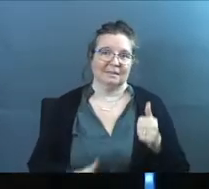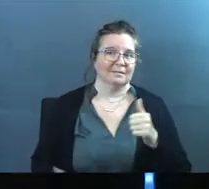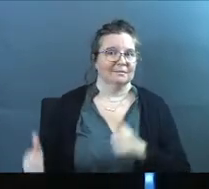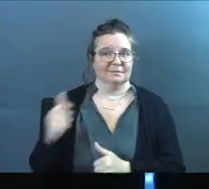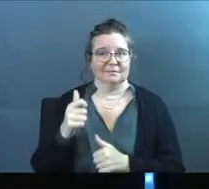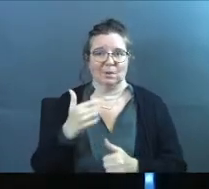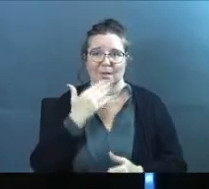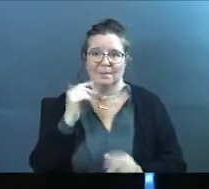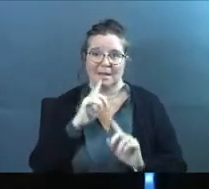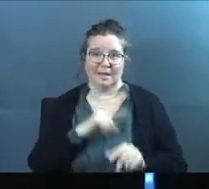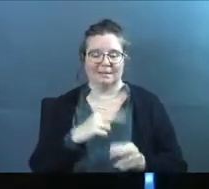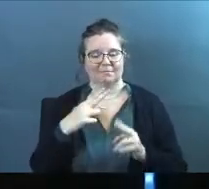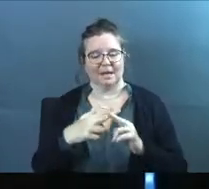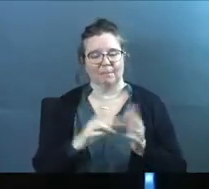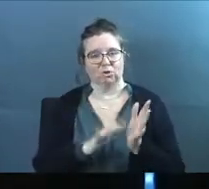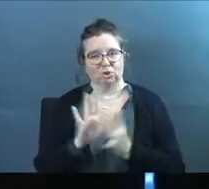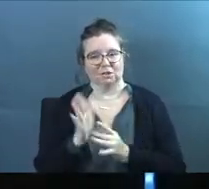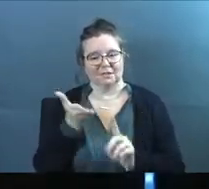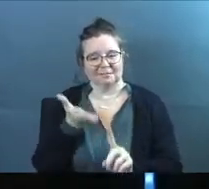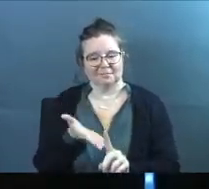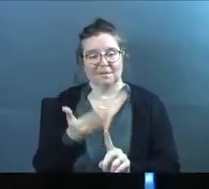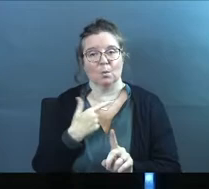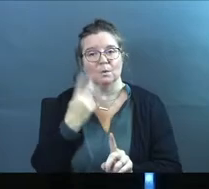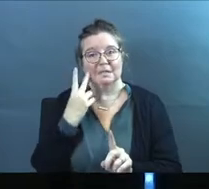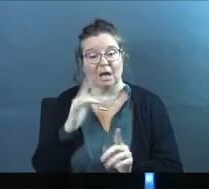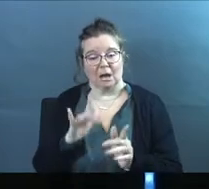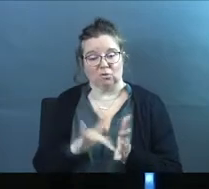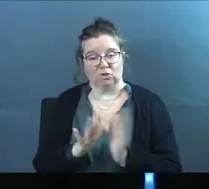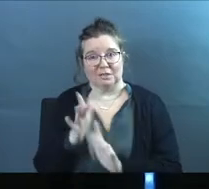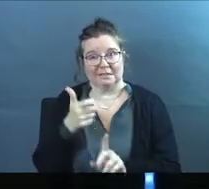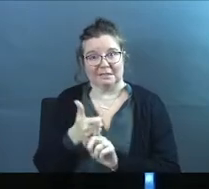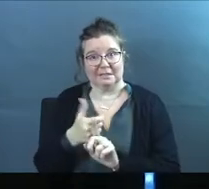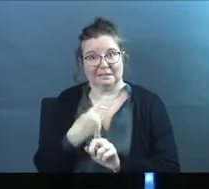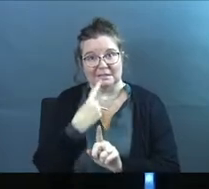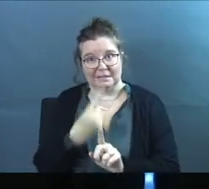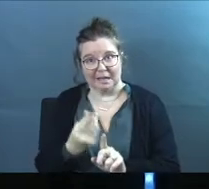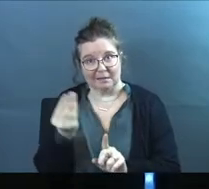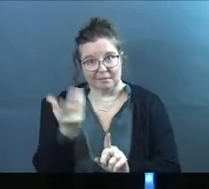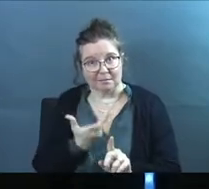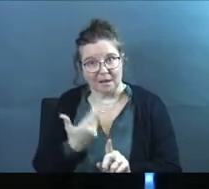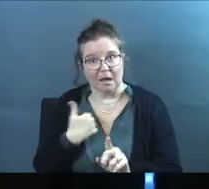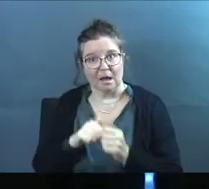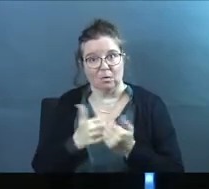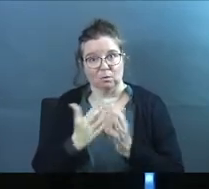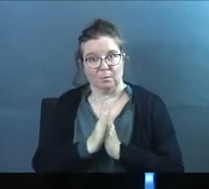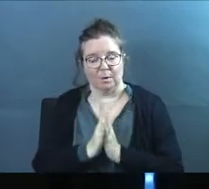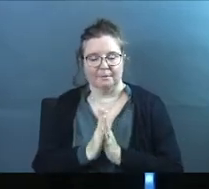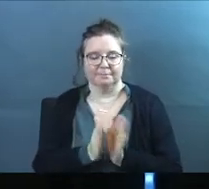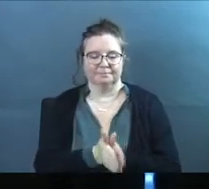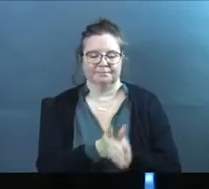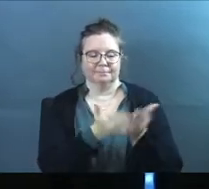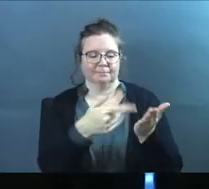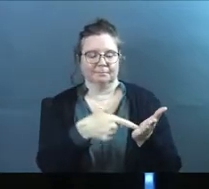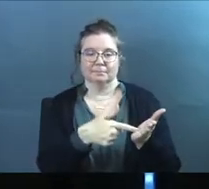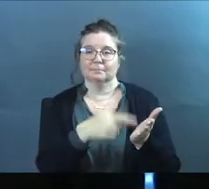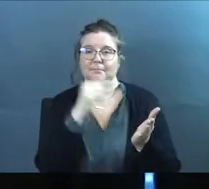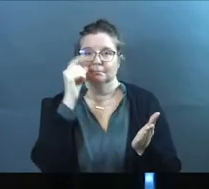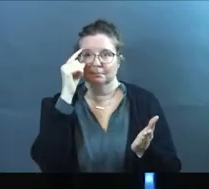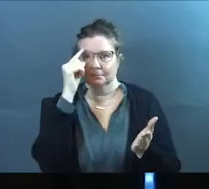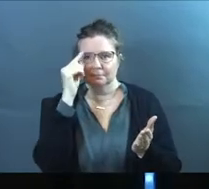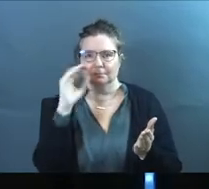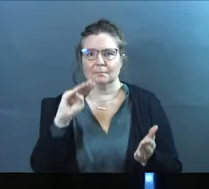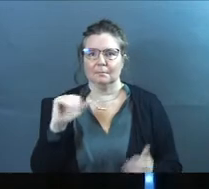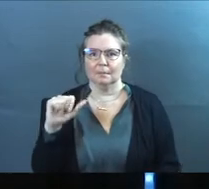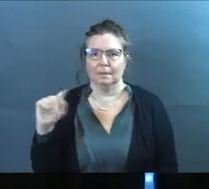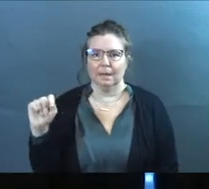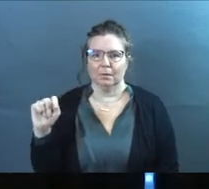best answers to everything. His name is Jesus, right? And we're going to see how Jesus tells us that we should pray really quick. So if you've got your Bibles, we're going to jump into Scripture right now. We're